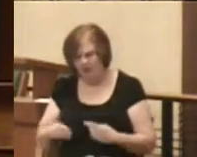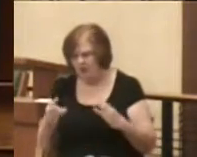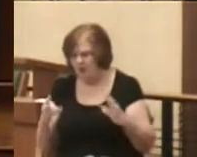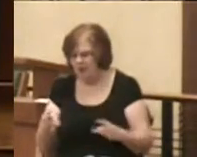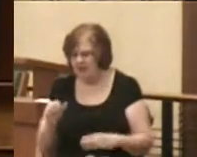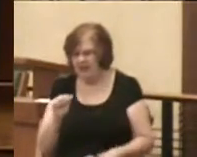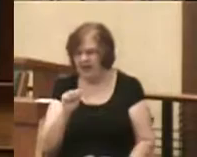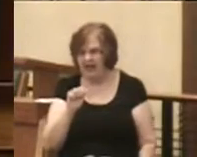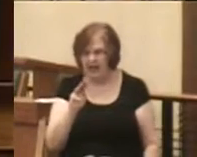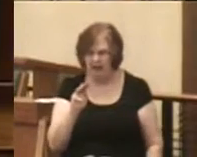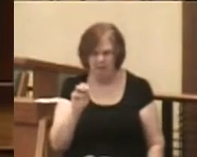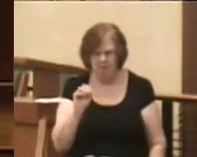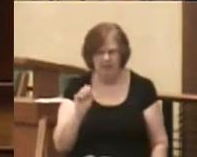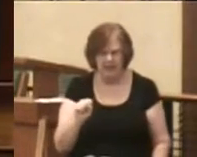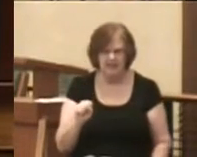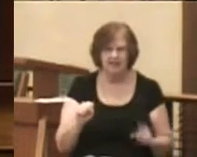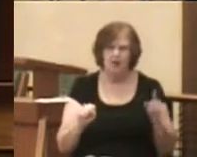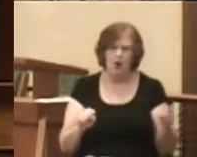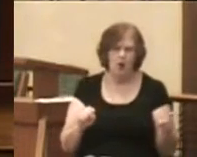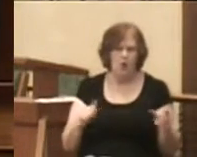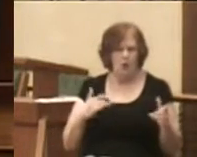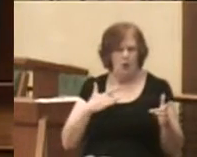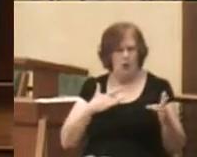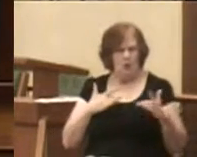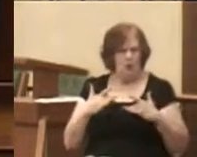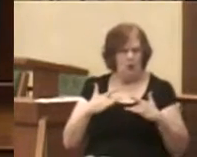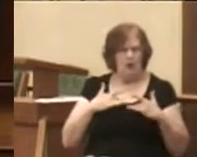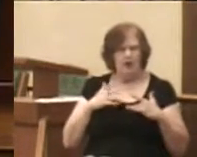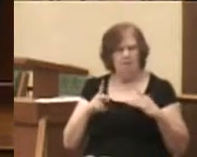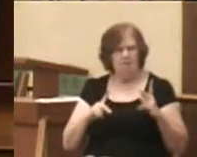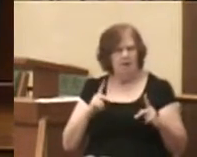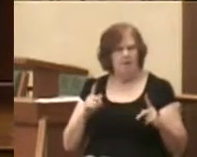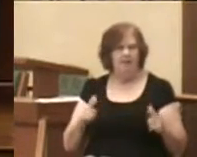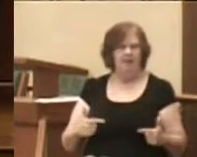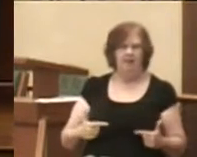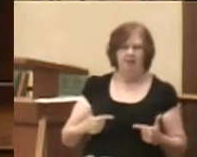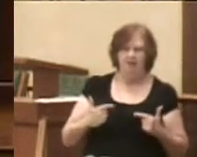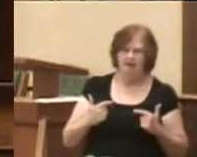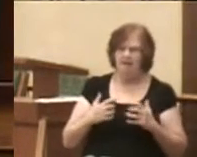Amos is concerned about those who live in luxury.